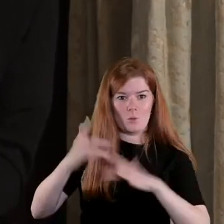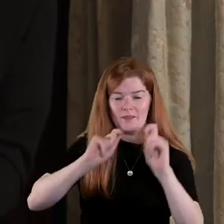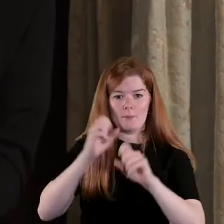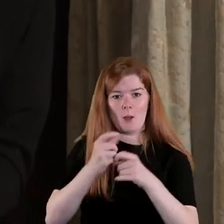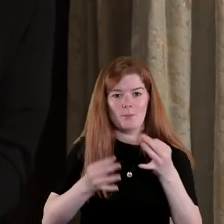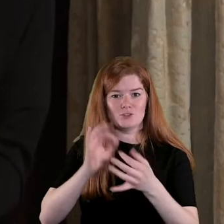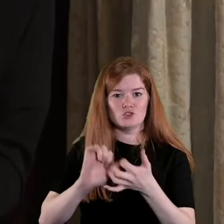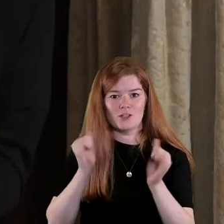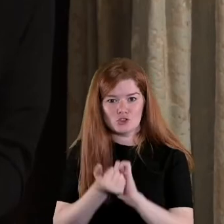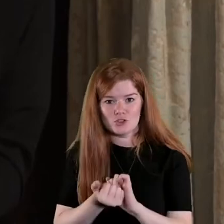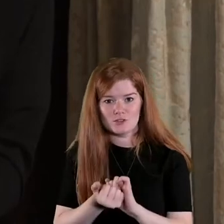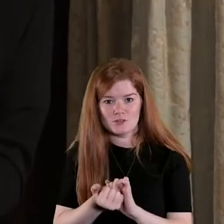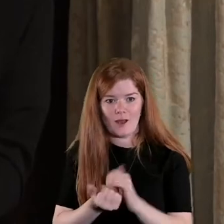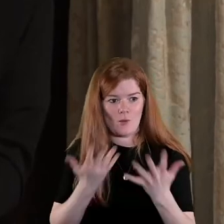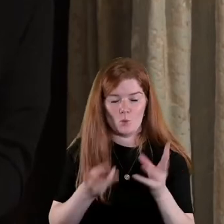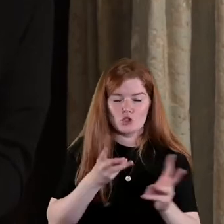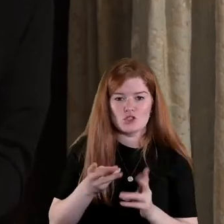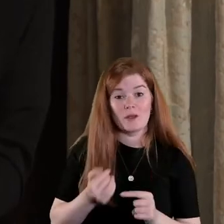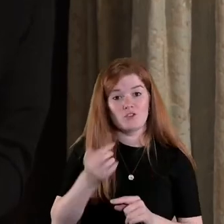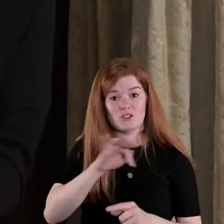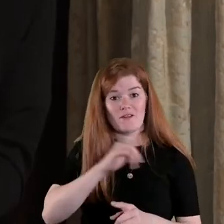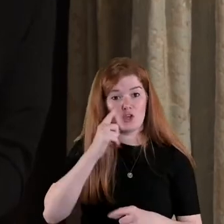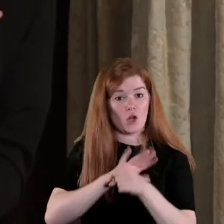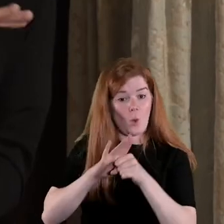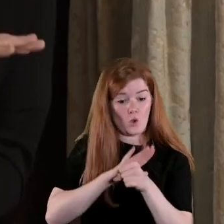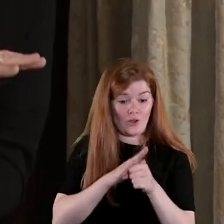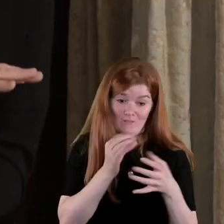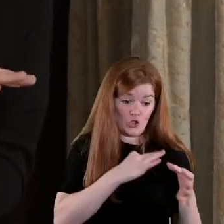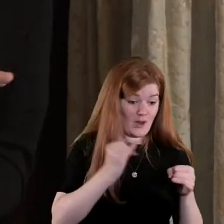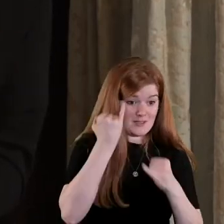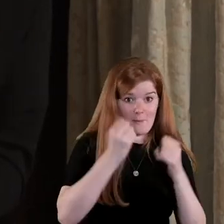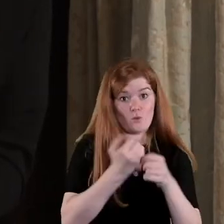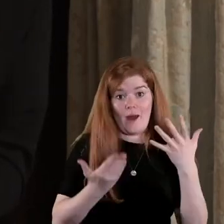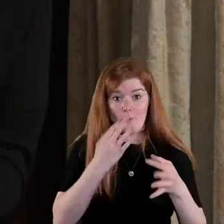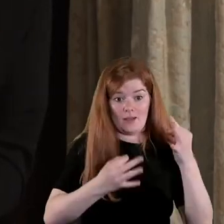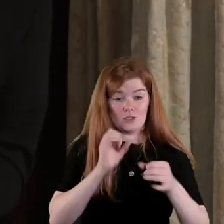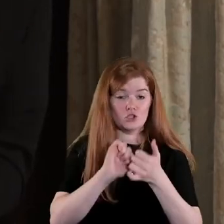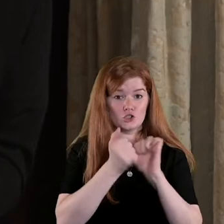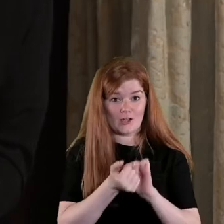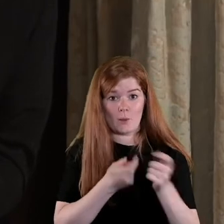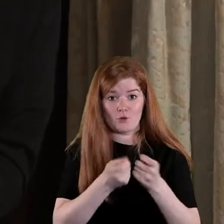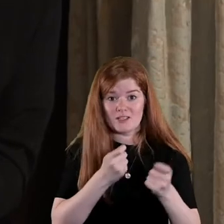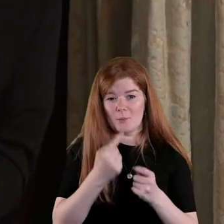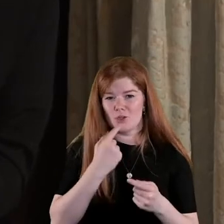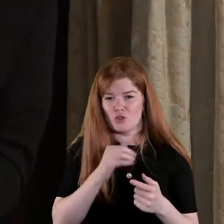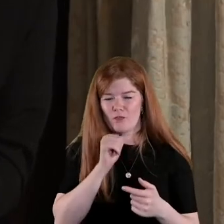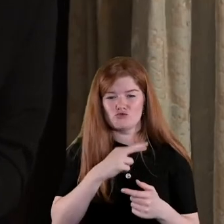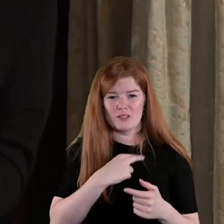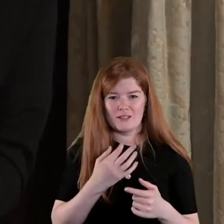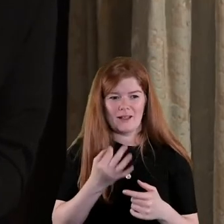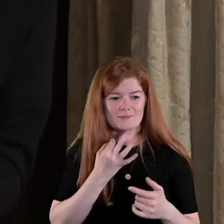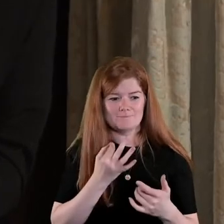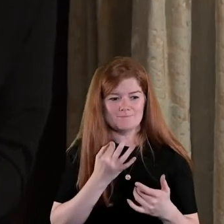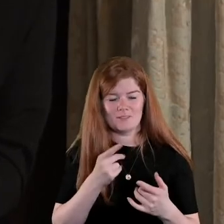change is political change works so I think if you look at the local you get a really good picture of how political change is operating but you don't necessarily get